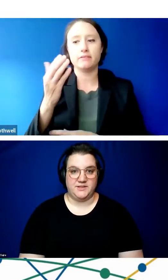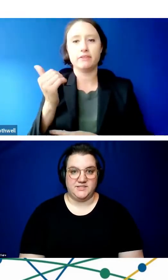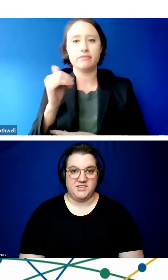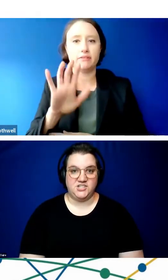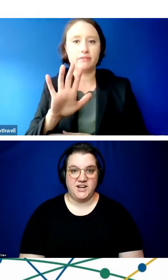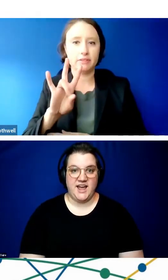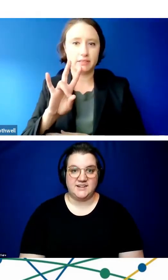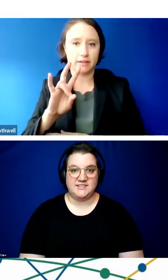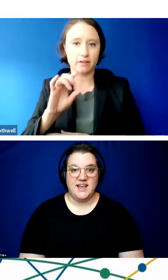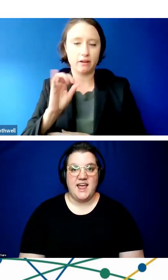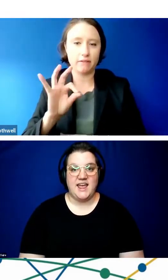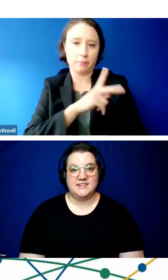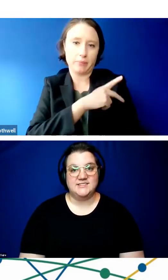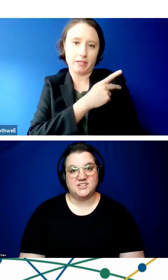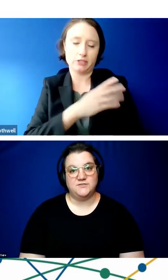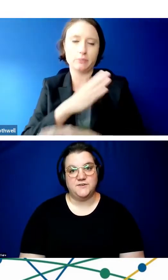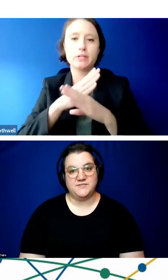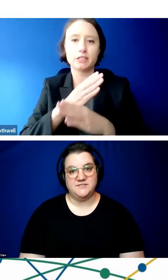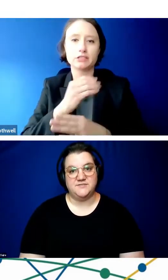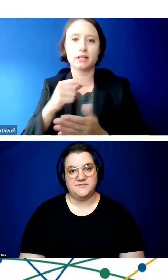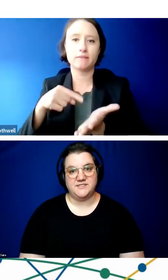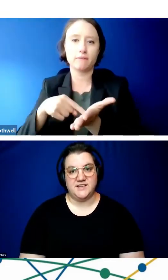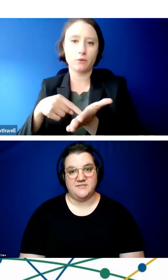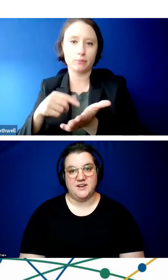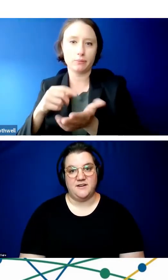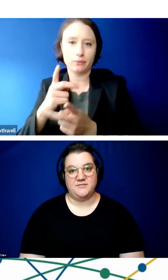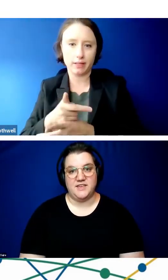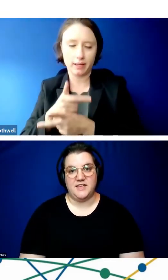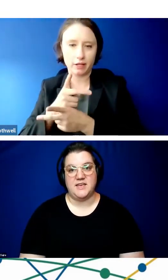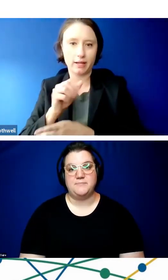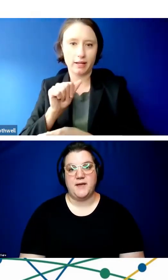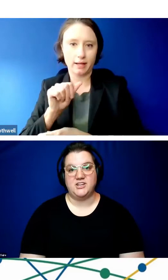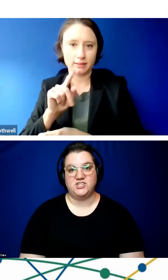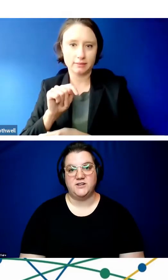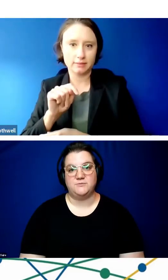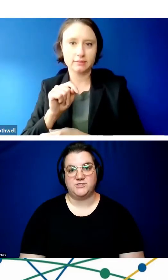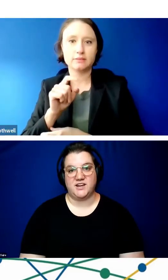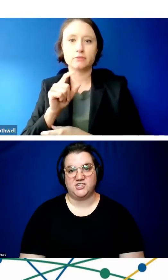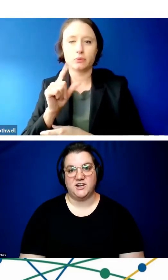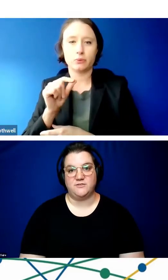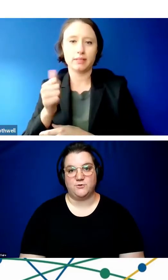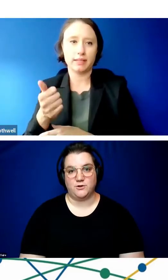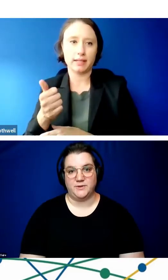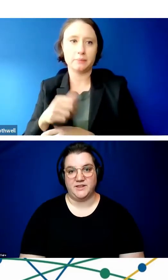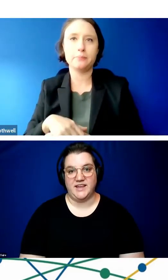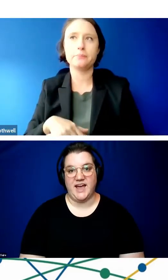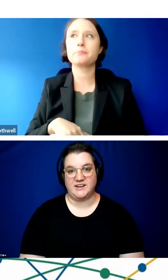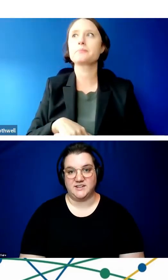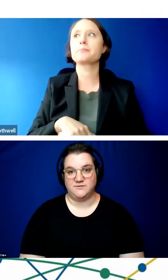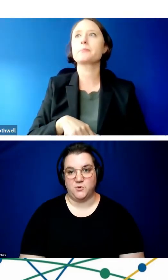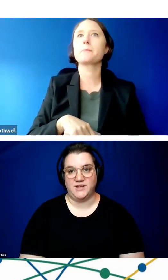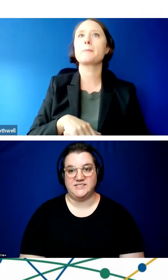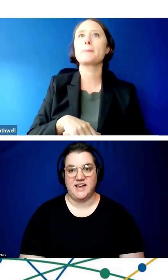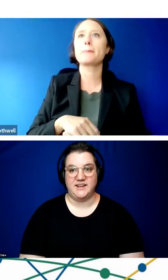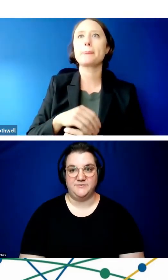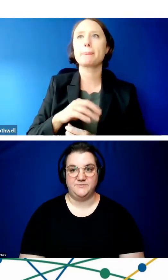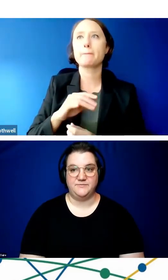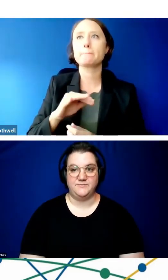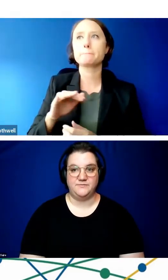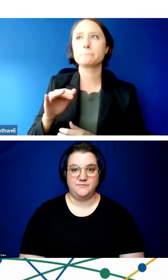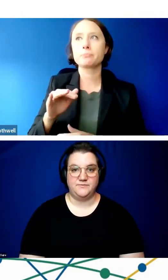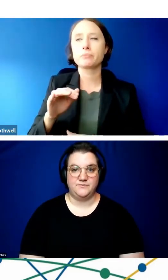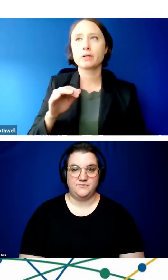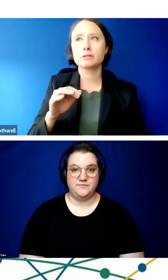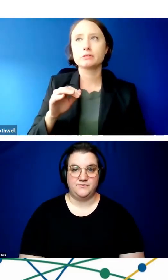of the Rehabilitation Act, and Section 1557 of the Patient Protection and Affordability Act of 2010.